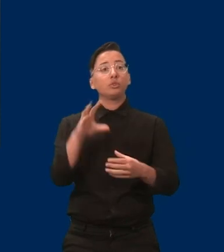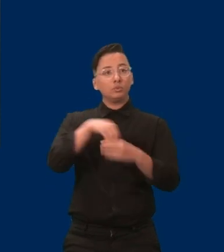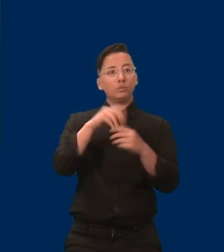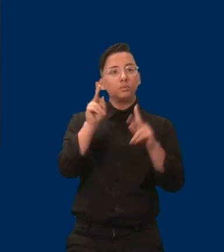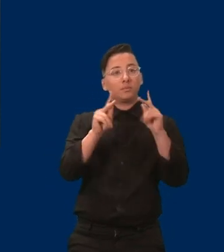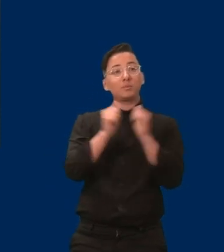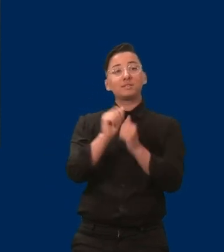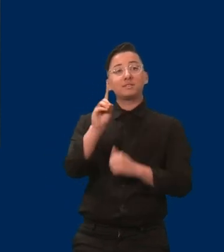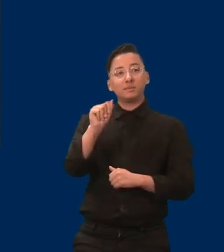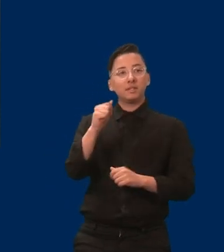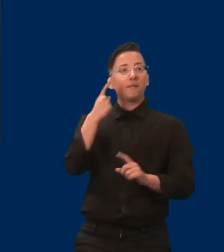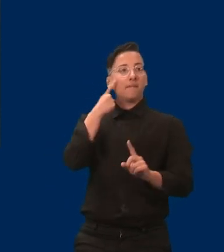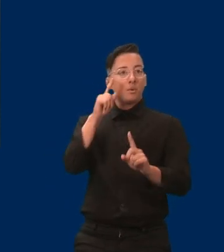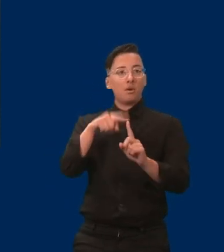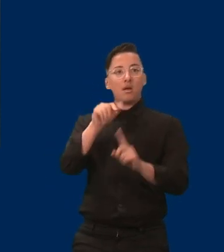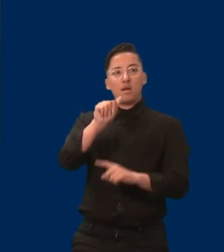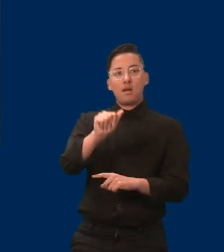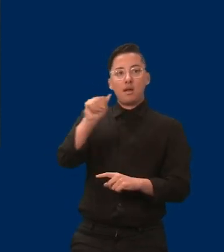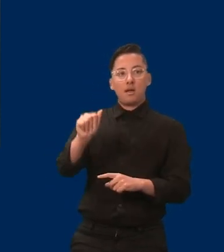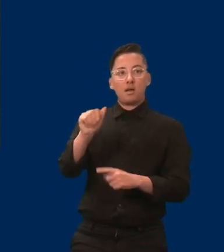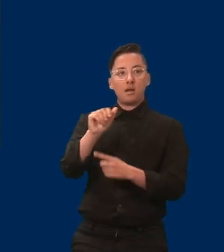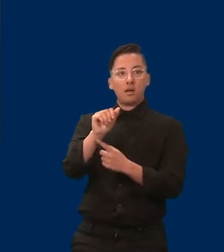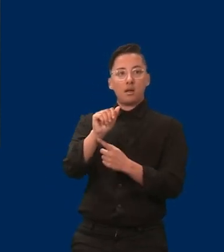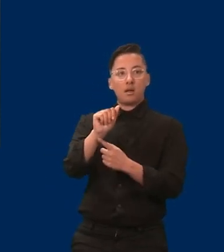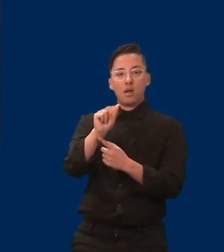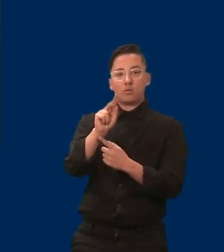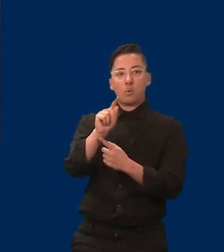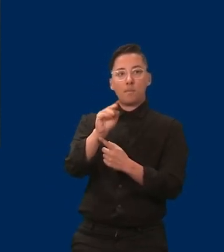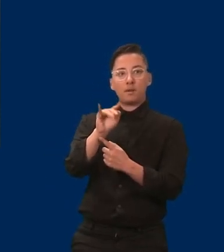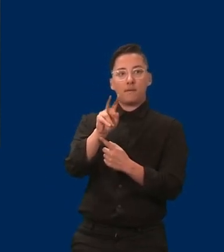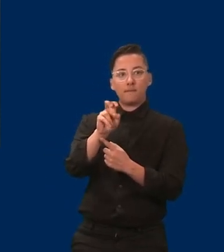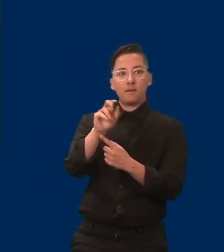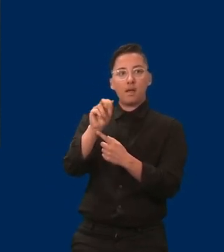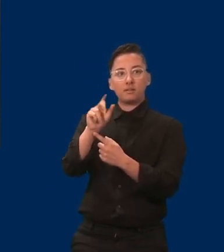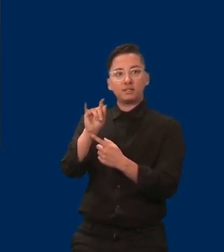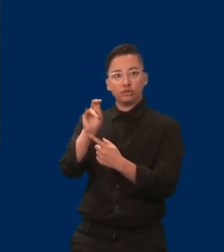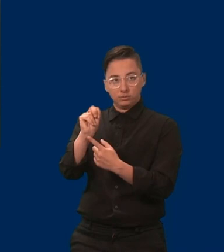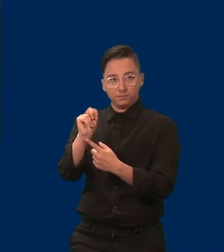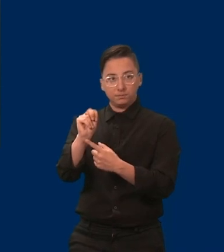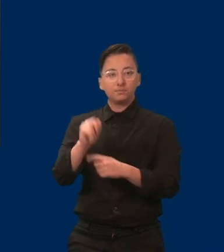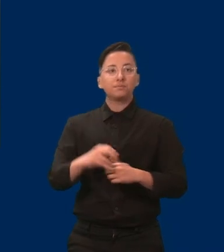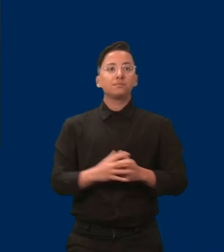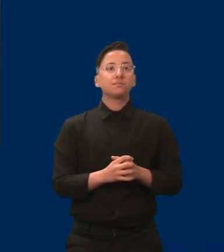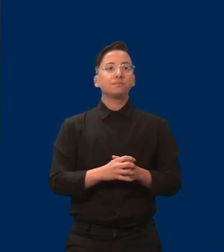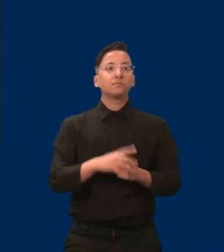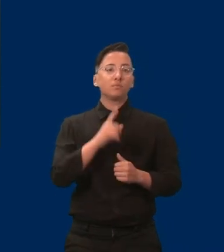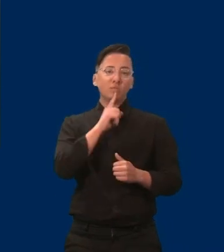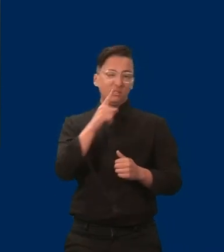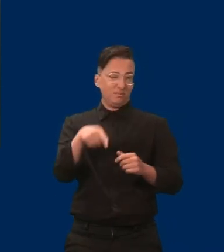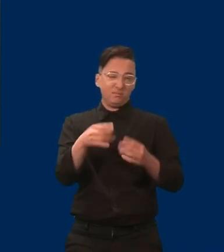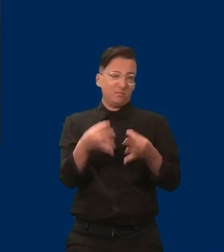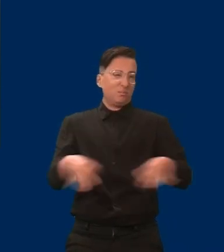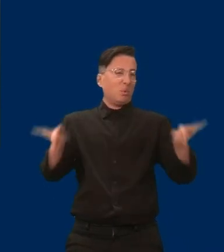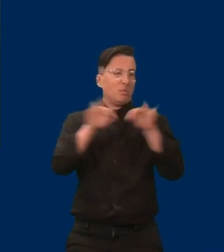are all really important goals. I think it's really important to get people with disabilities into the workforce and was glad to support the bill.